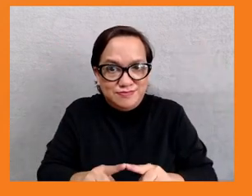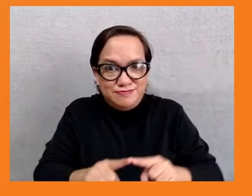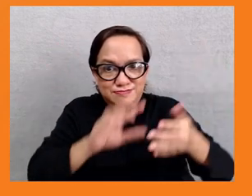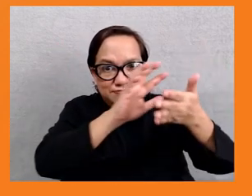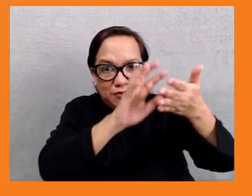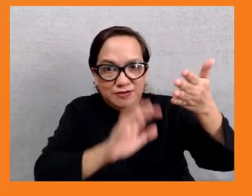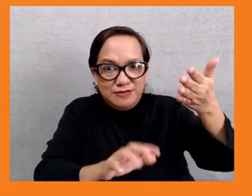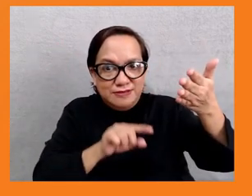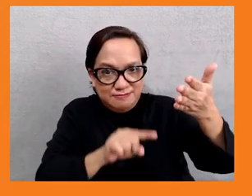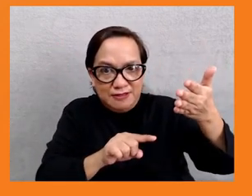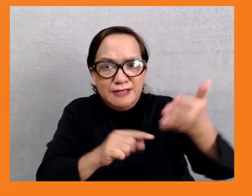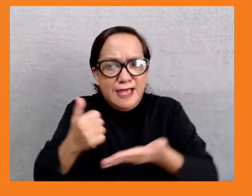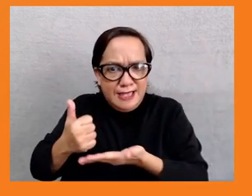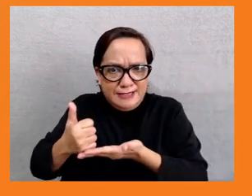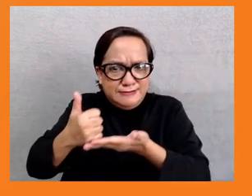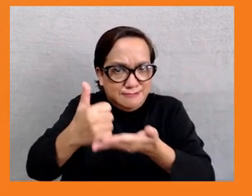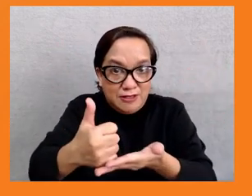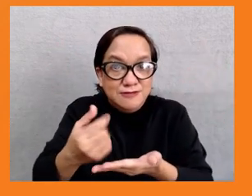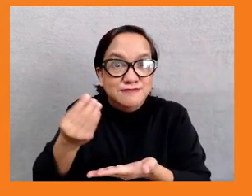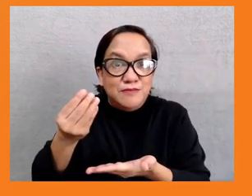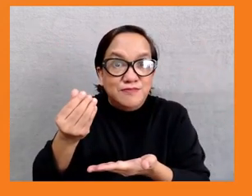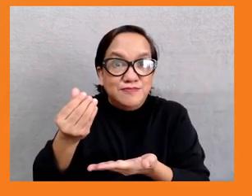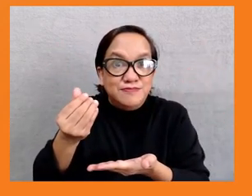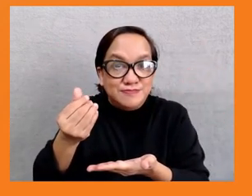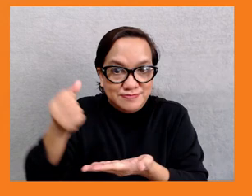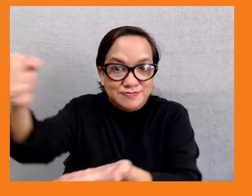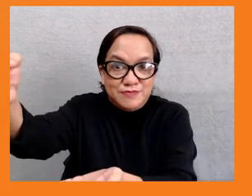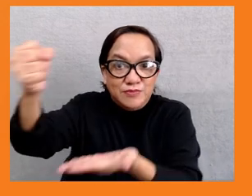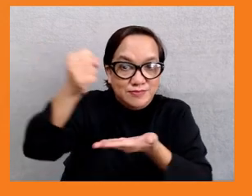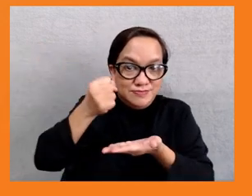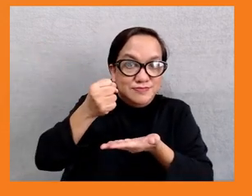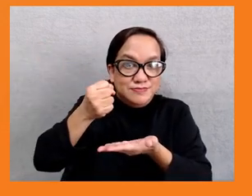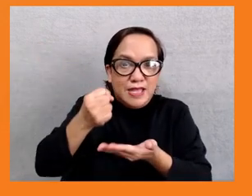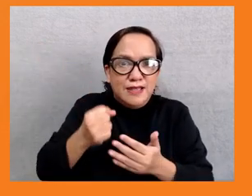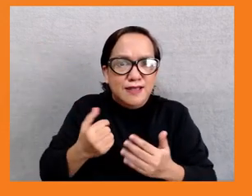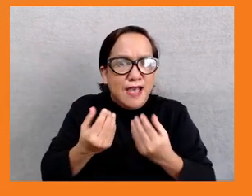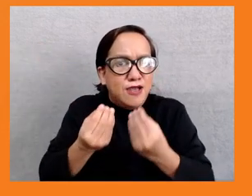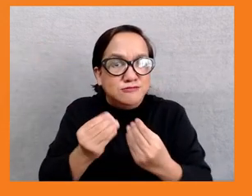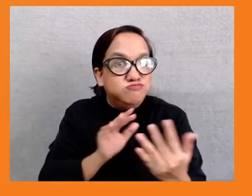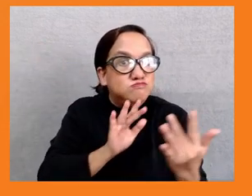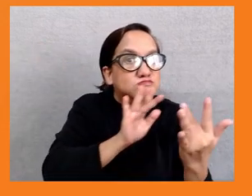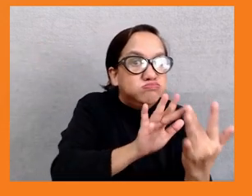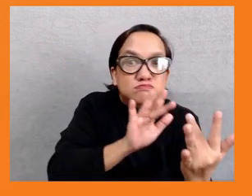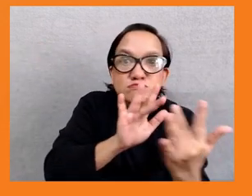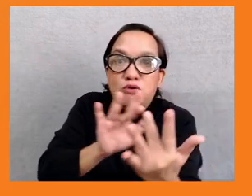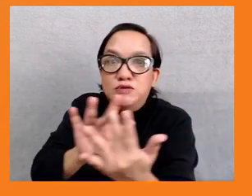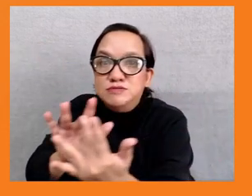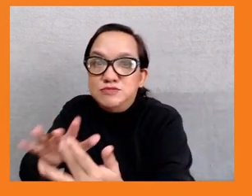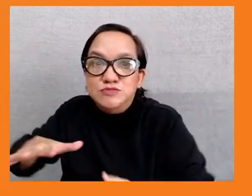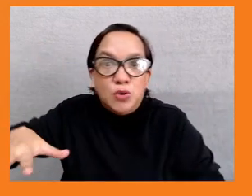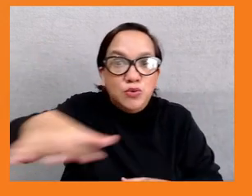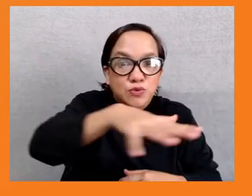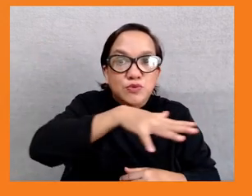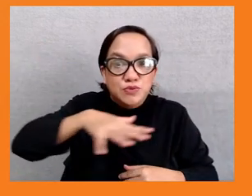to support the need to help reach vulnerable groups. You can see here that as of June